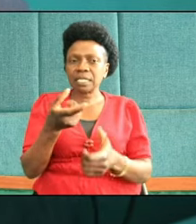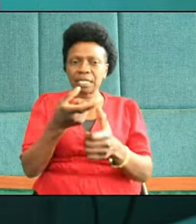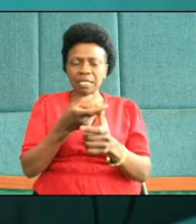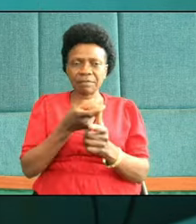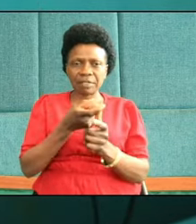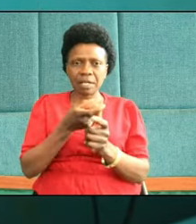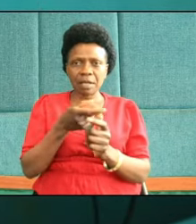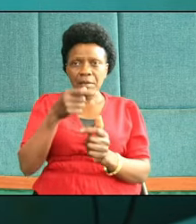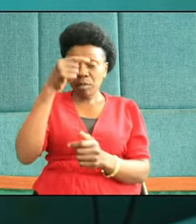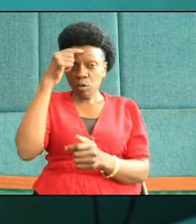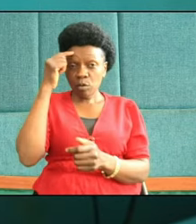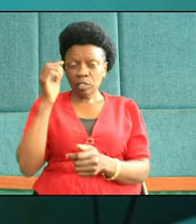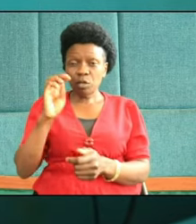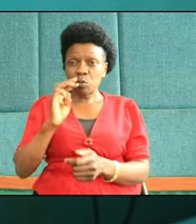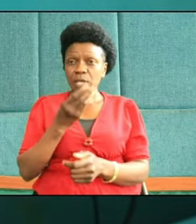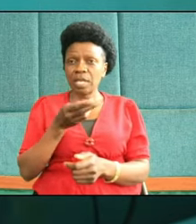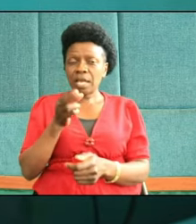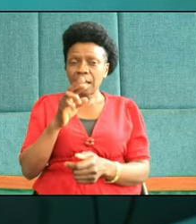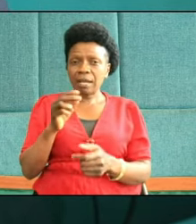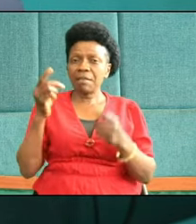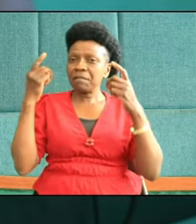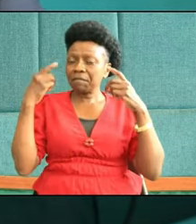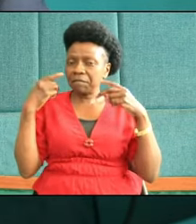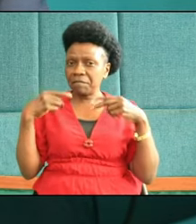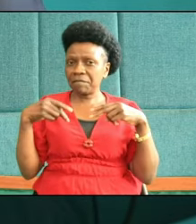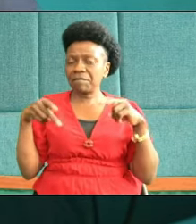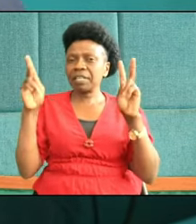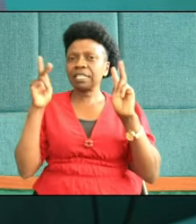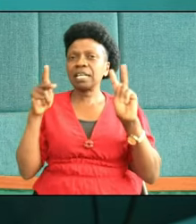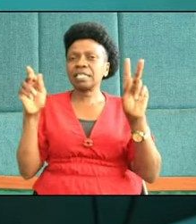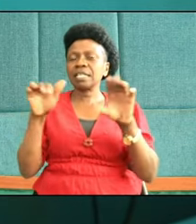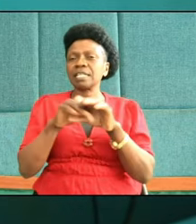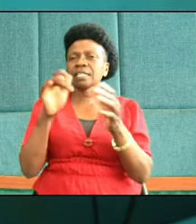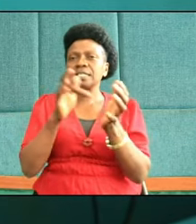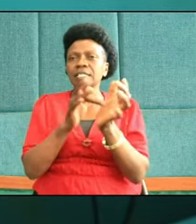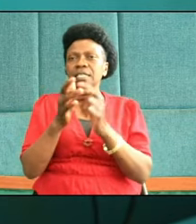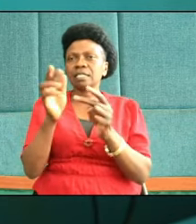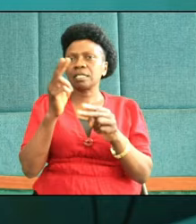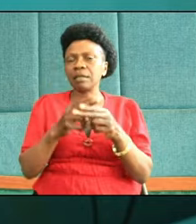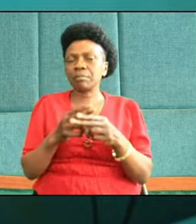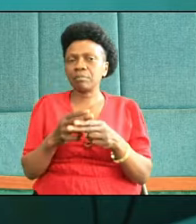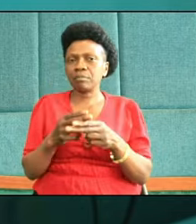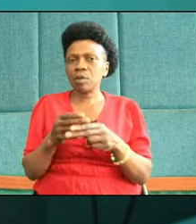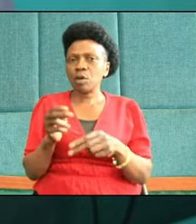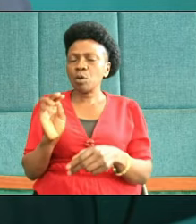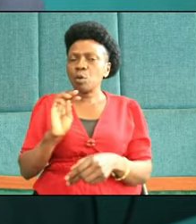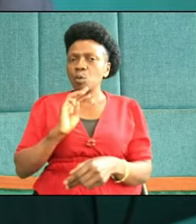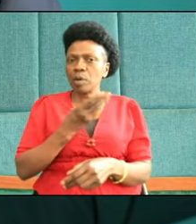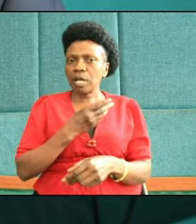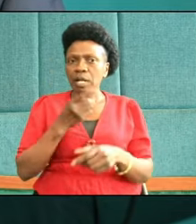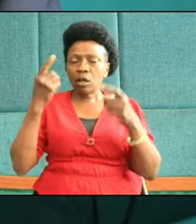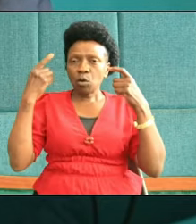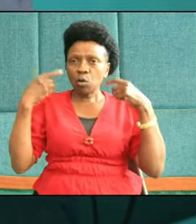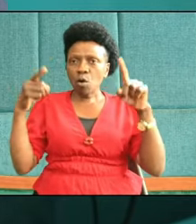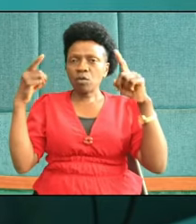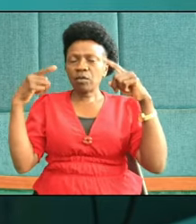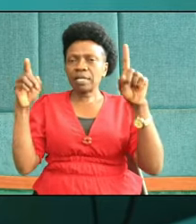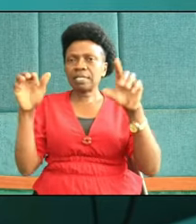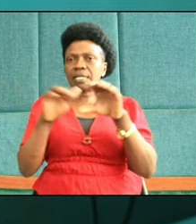we are victors in Jesus' name. We are conquerors in Jesus' name.